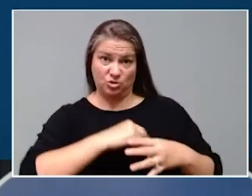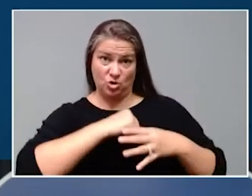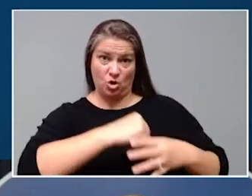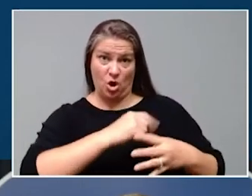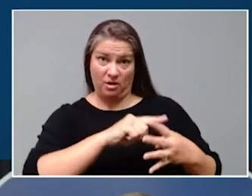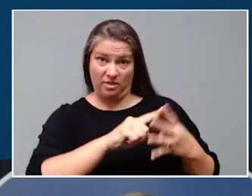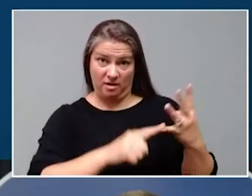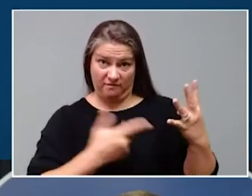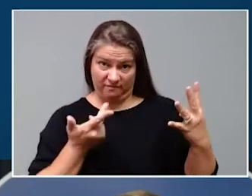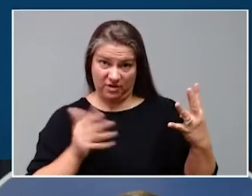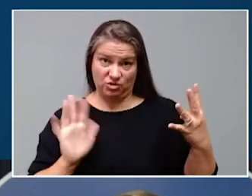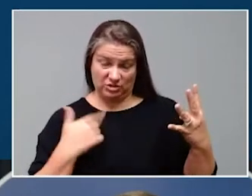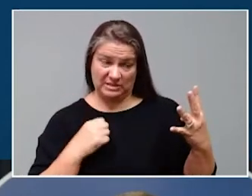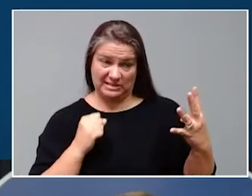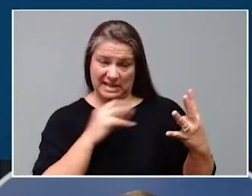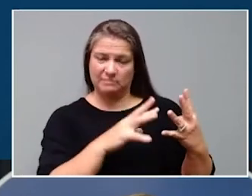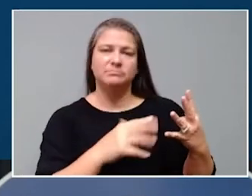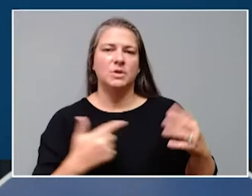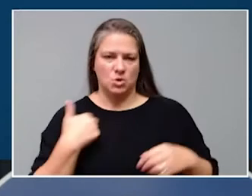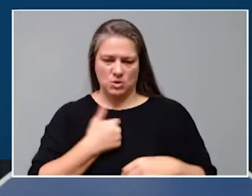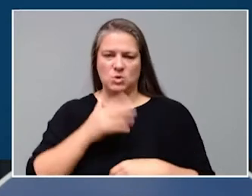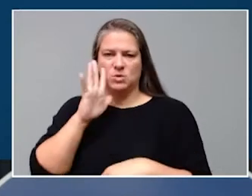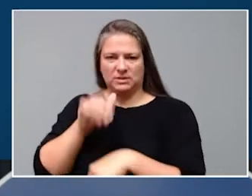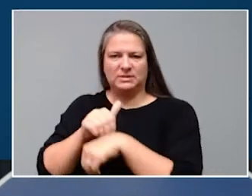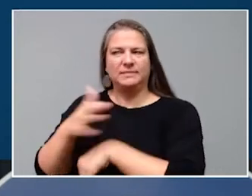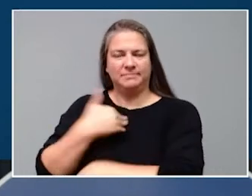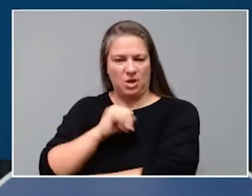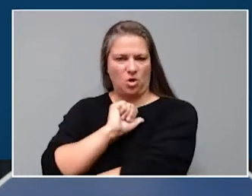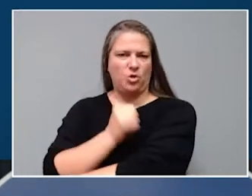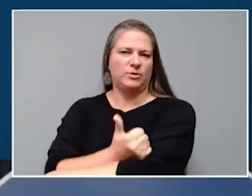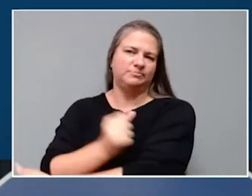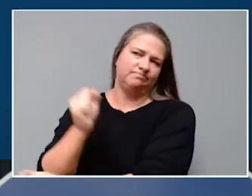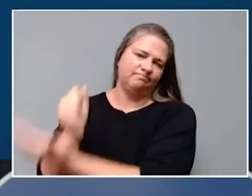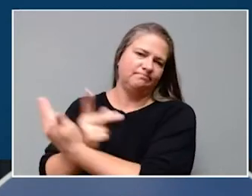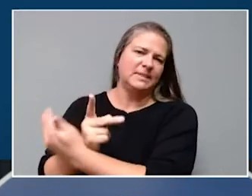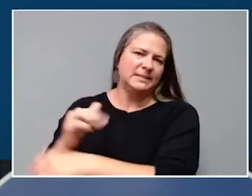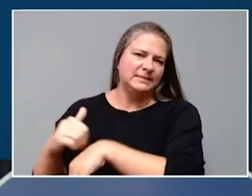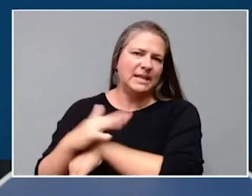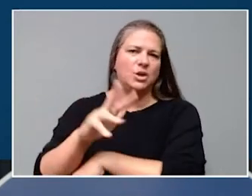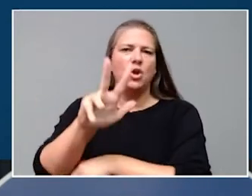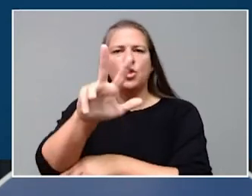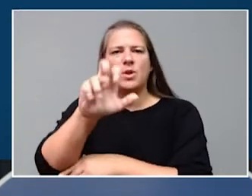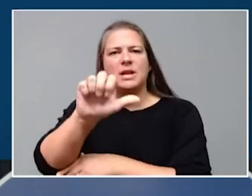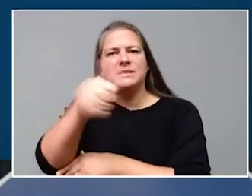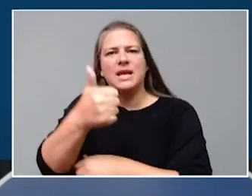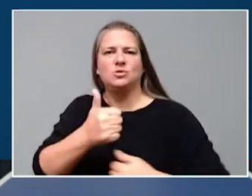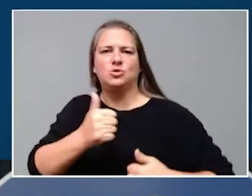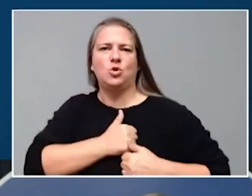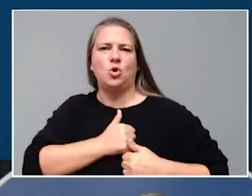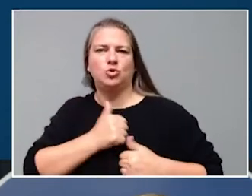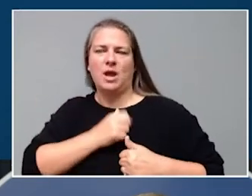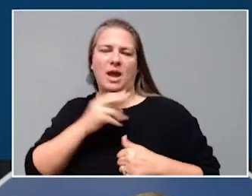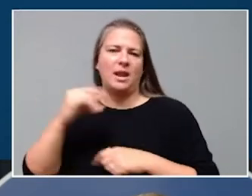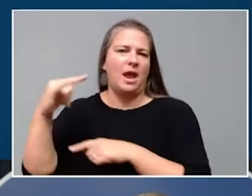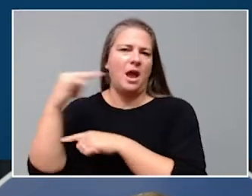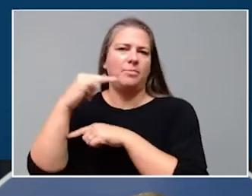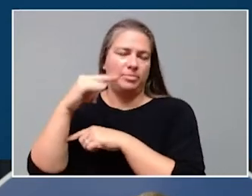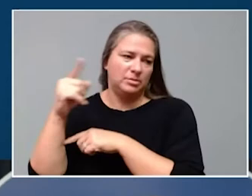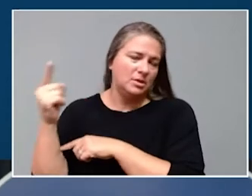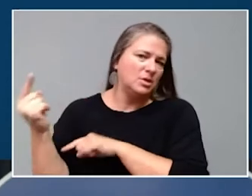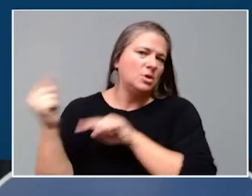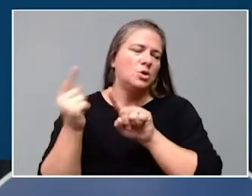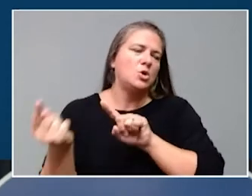we're deploying and have authorized the deployment of an additional 310 soldiers and airmen that will be going to assist 21